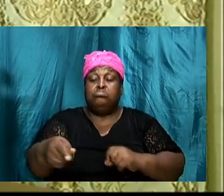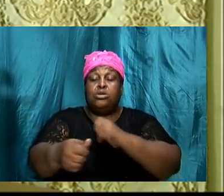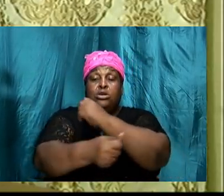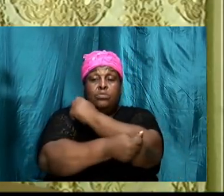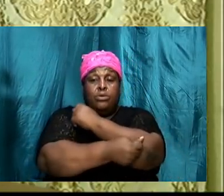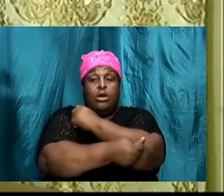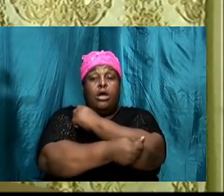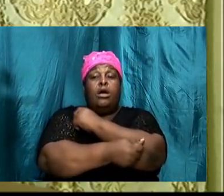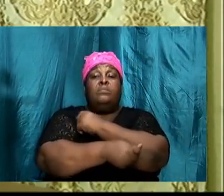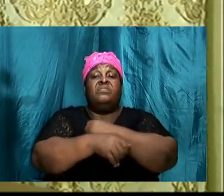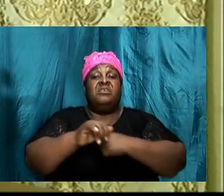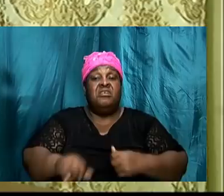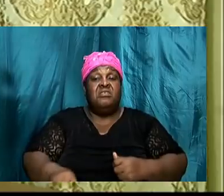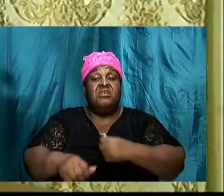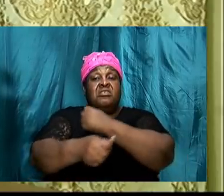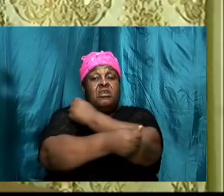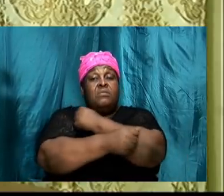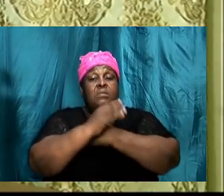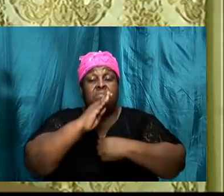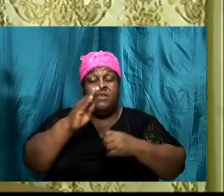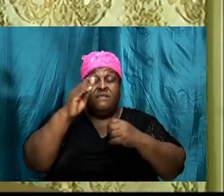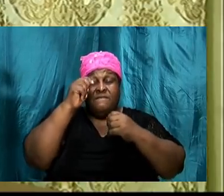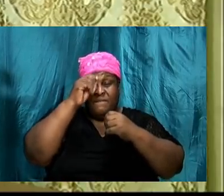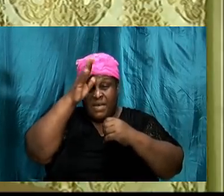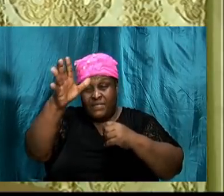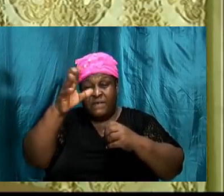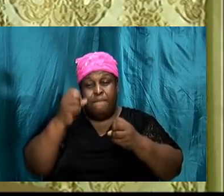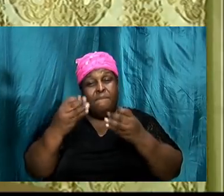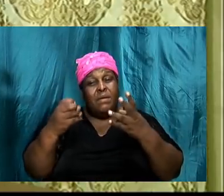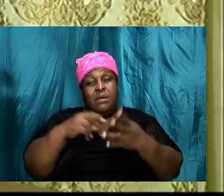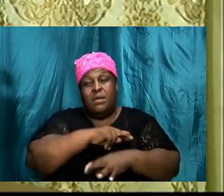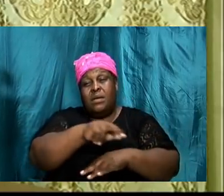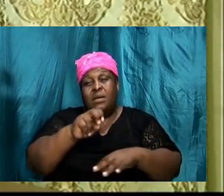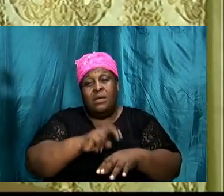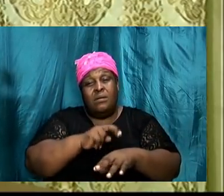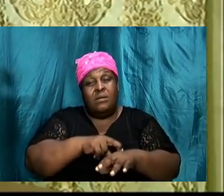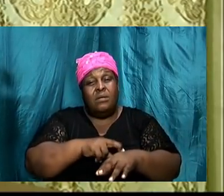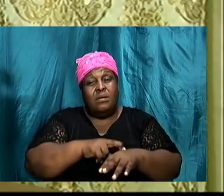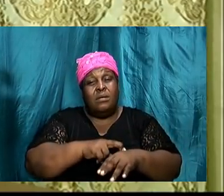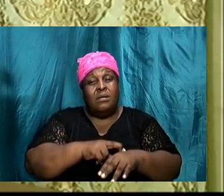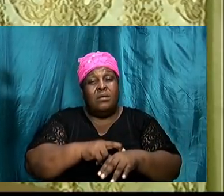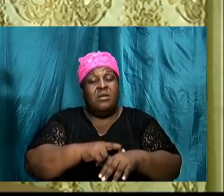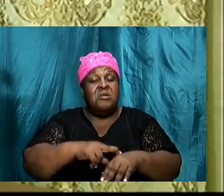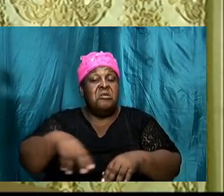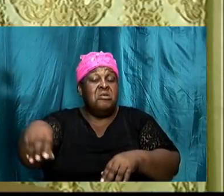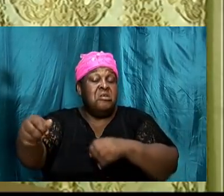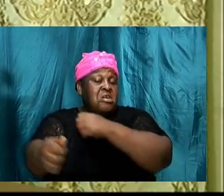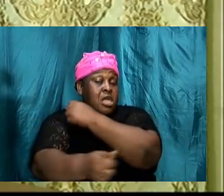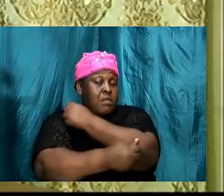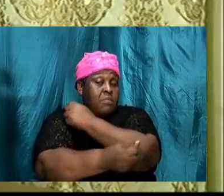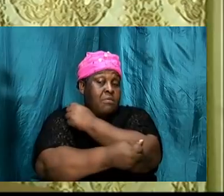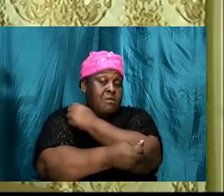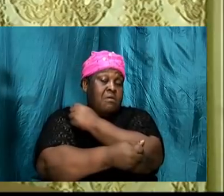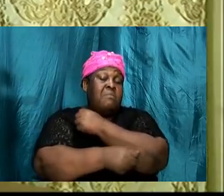he would be the father of many nations however Abraham had to wait 25